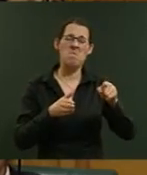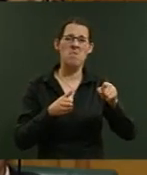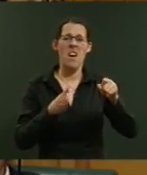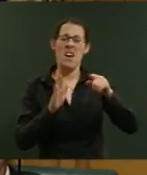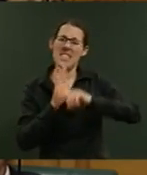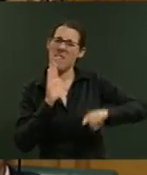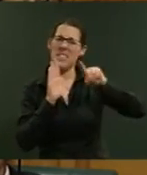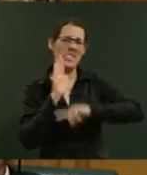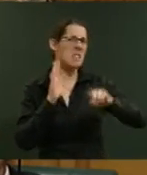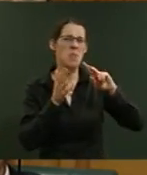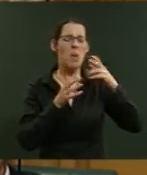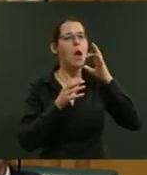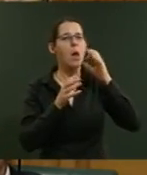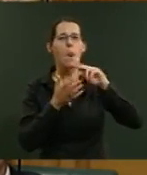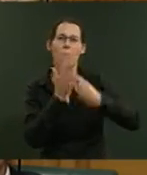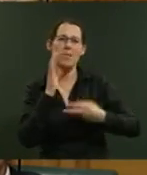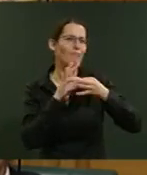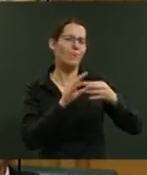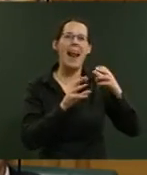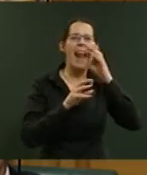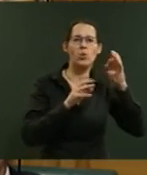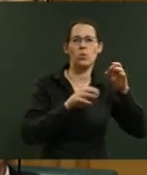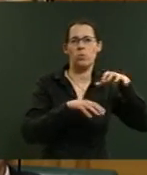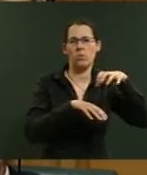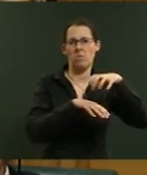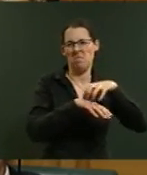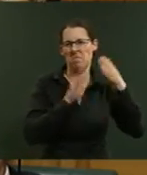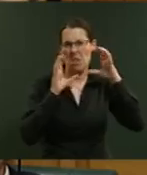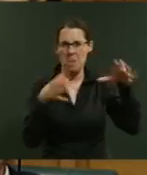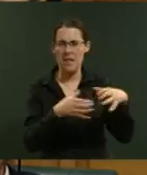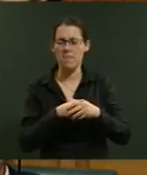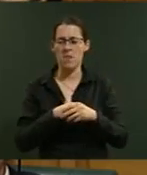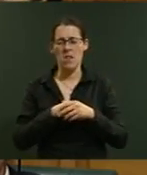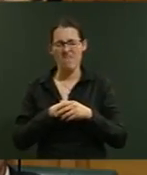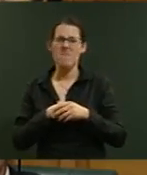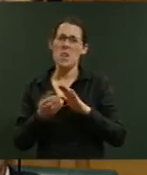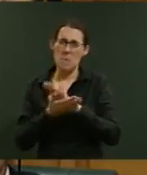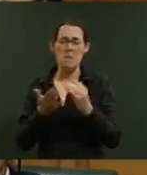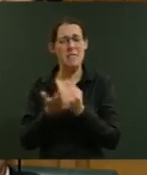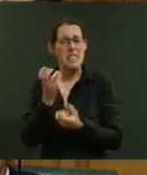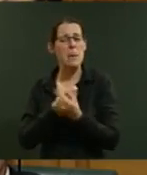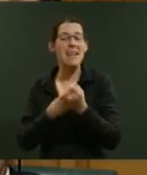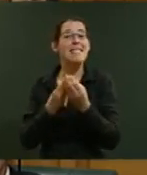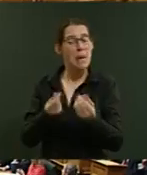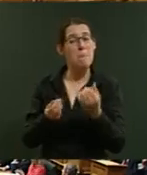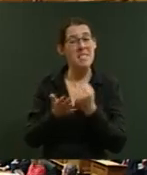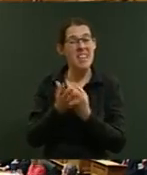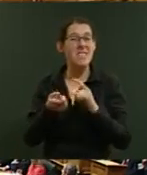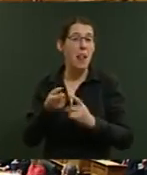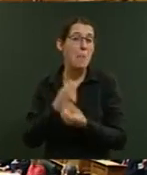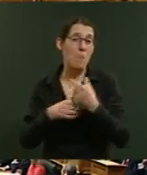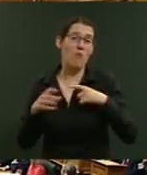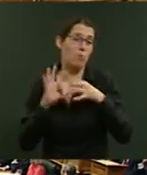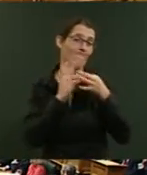This influenced practice at MSD and as a result some mistakes still occur. I'm working with MSD to undo the damage.